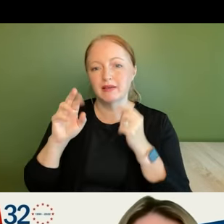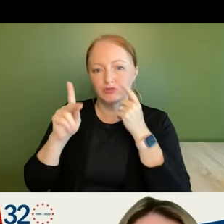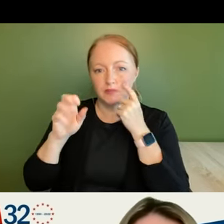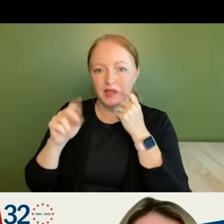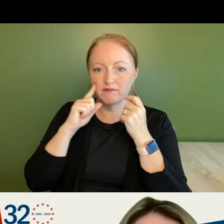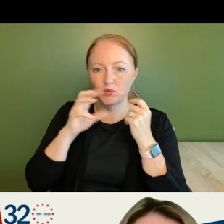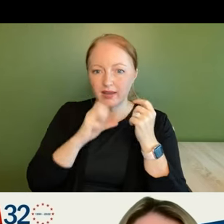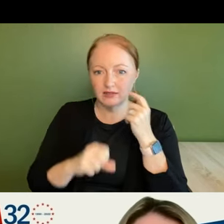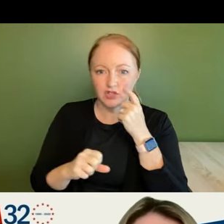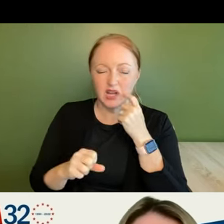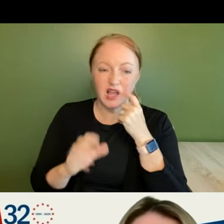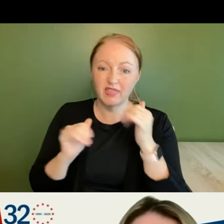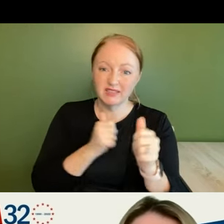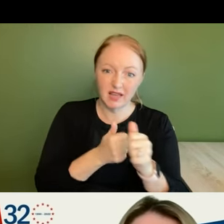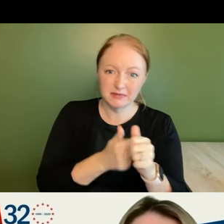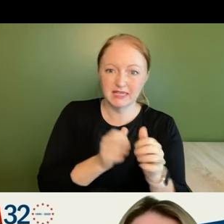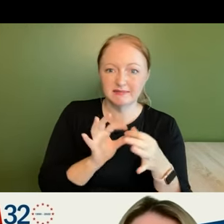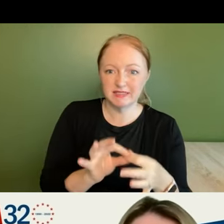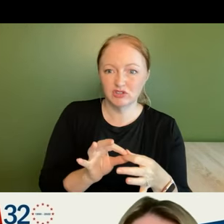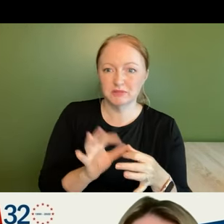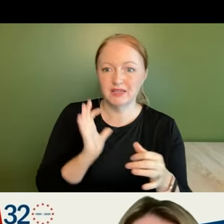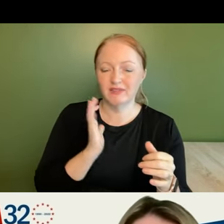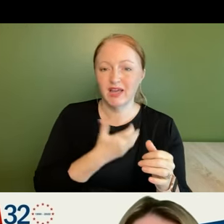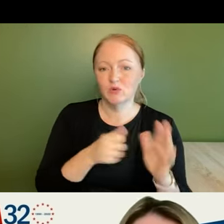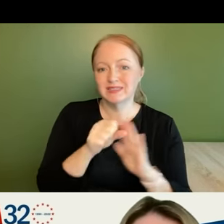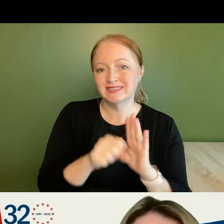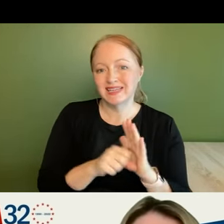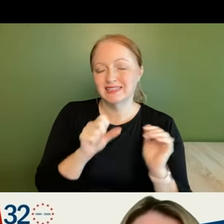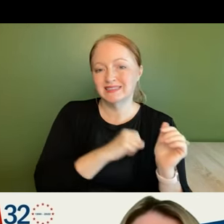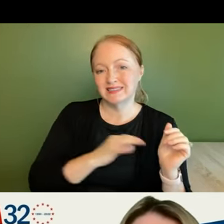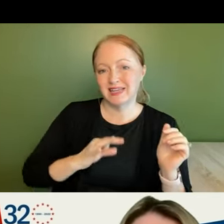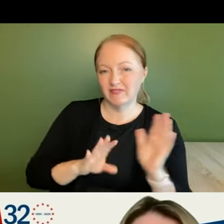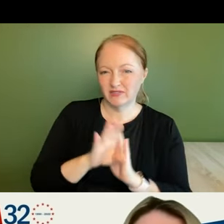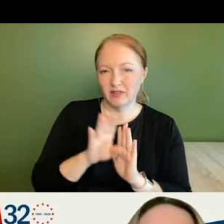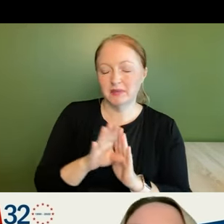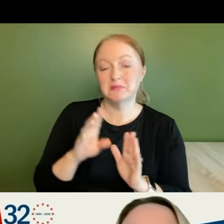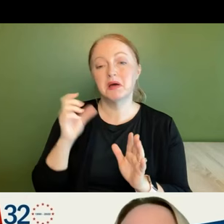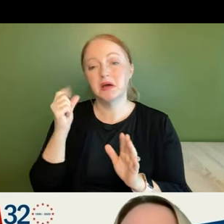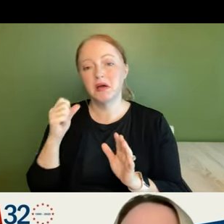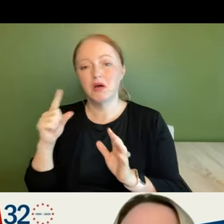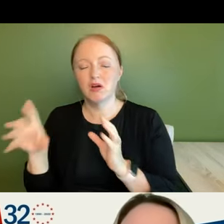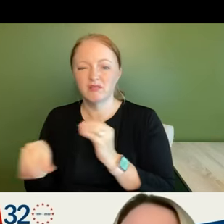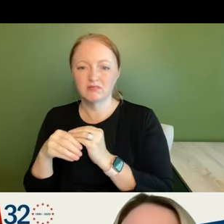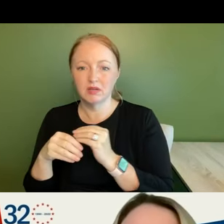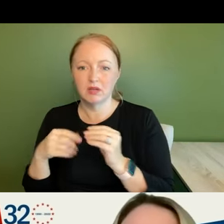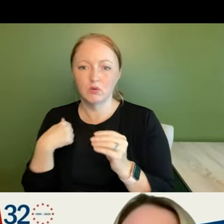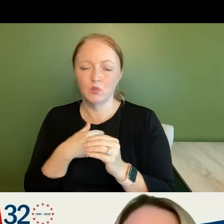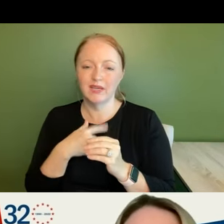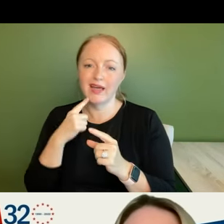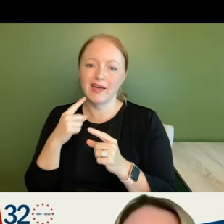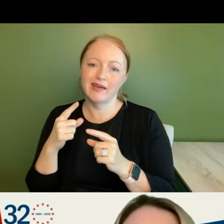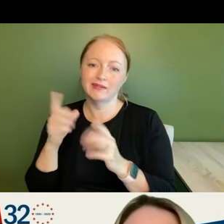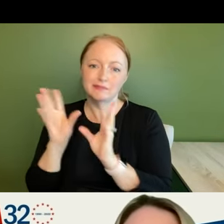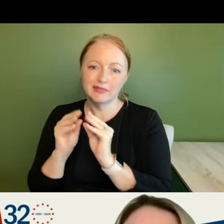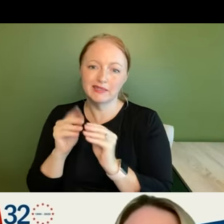aging that's the update in terms of um our state staff development but i did want to note also we had a briefing a few days